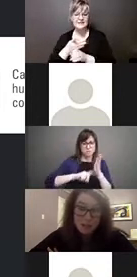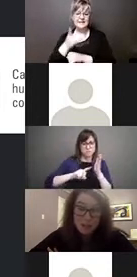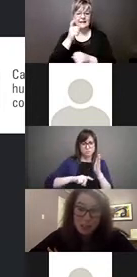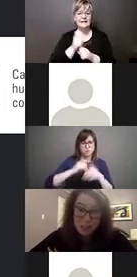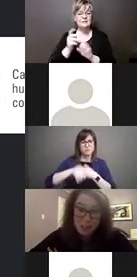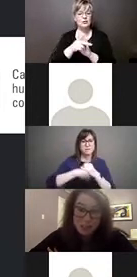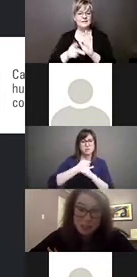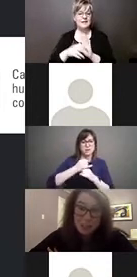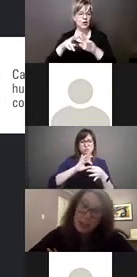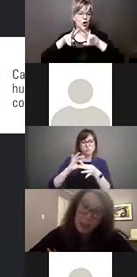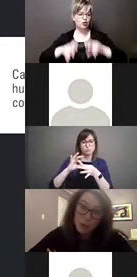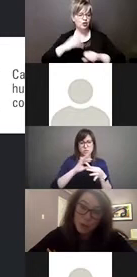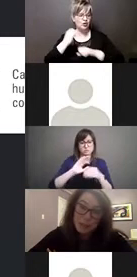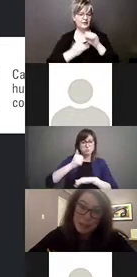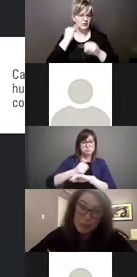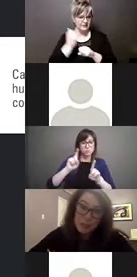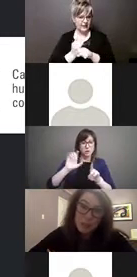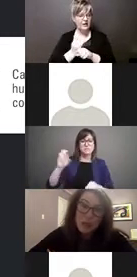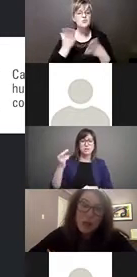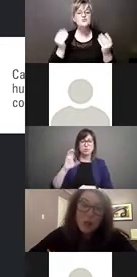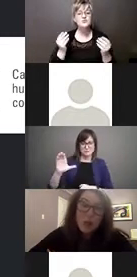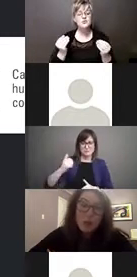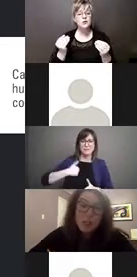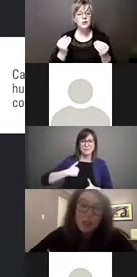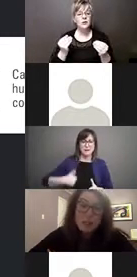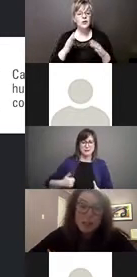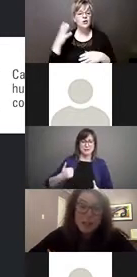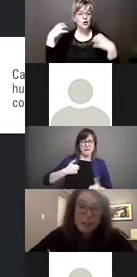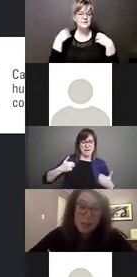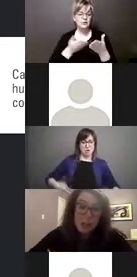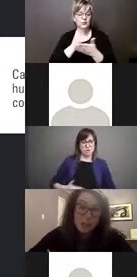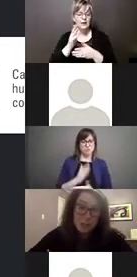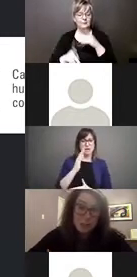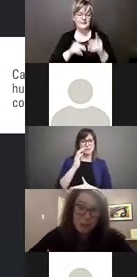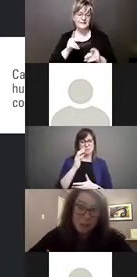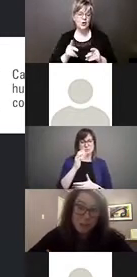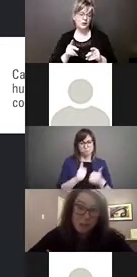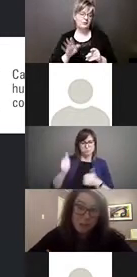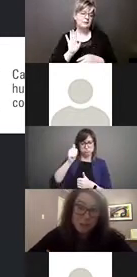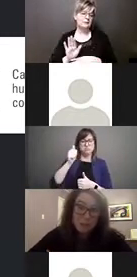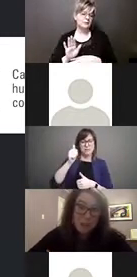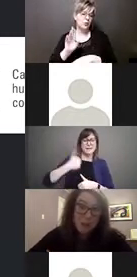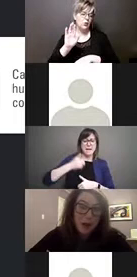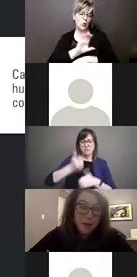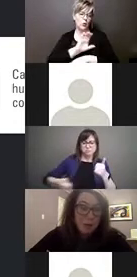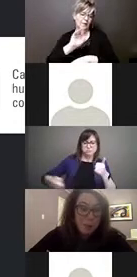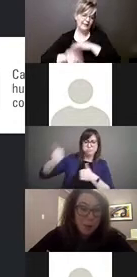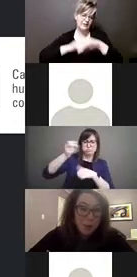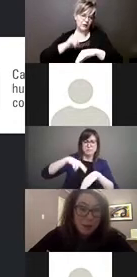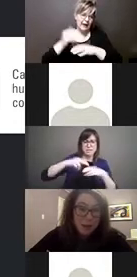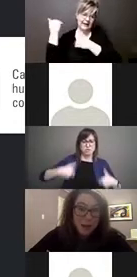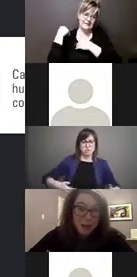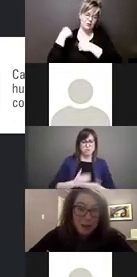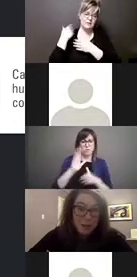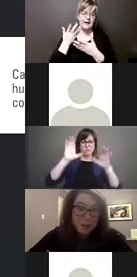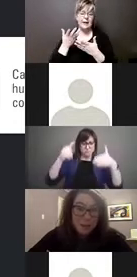Relations at the Canadian Human Rights Commission, which is Canada's national human rights institution. Maybe we'll go to the